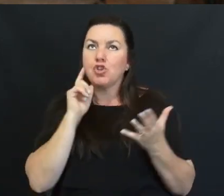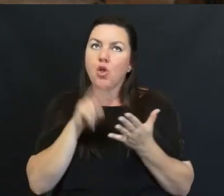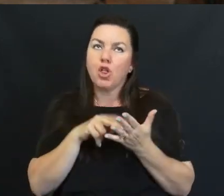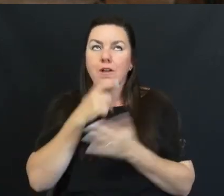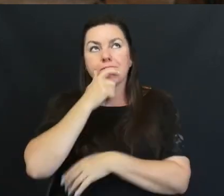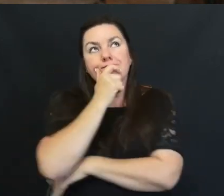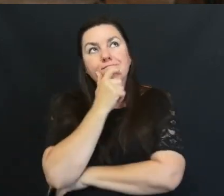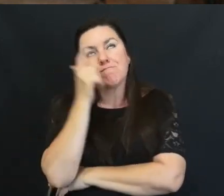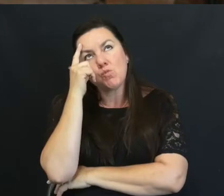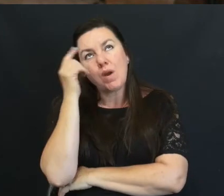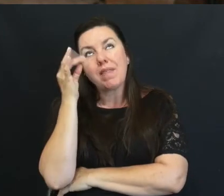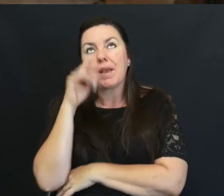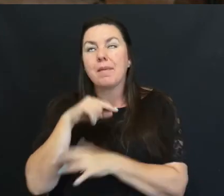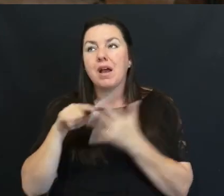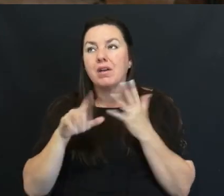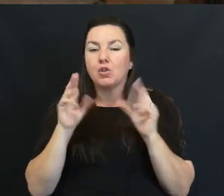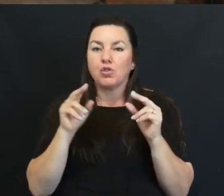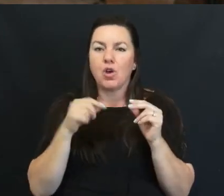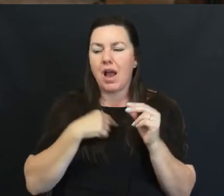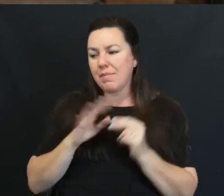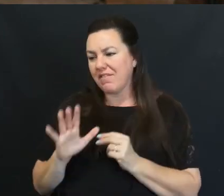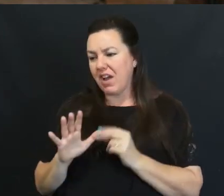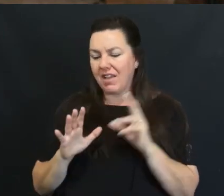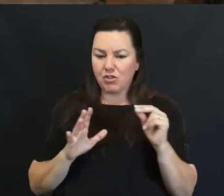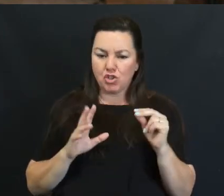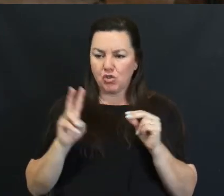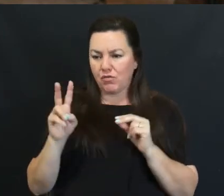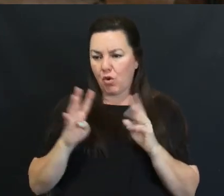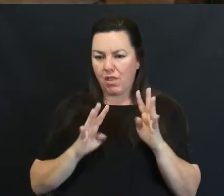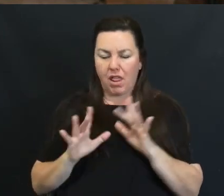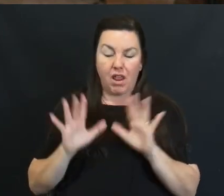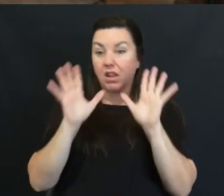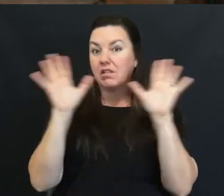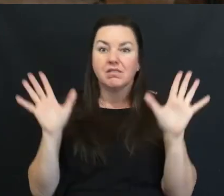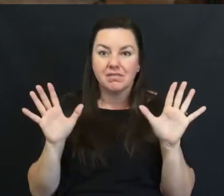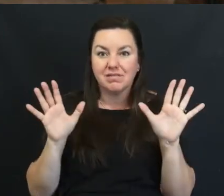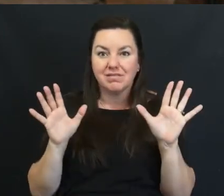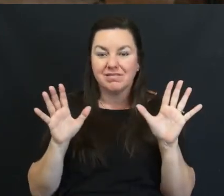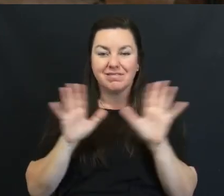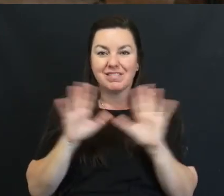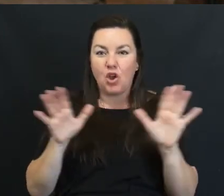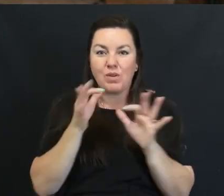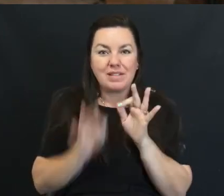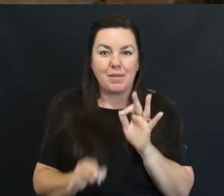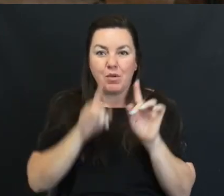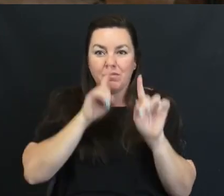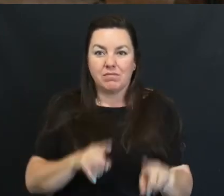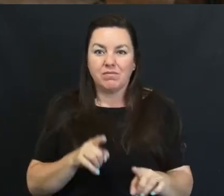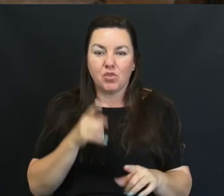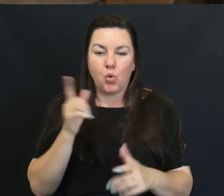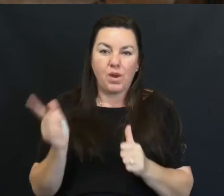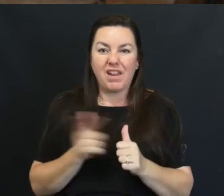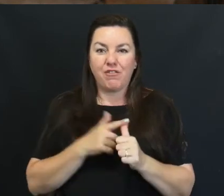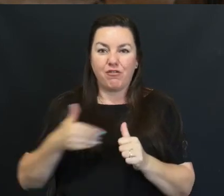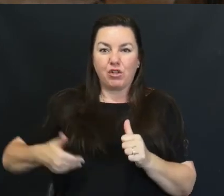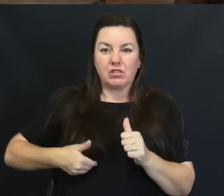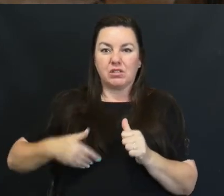What Do I Think About This One I'm A Five No A Two Maybe A Four I Don't Know A Three Pretty Much Whatever Kind Of